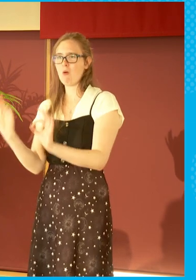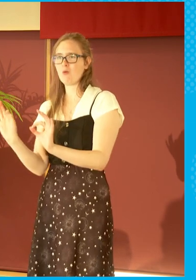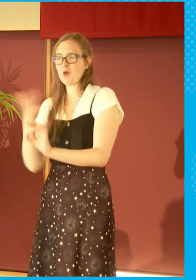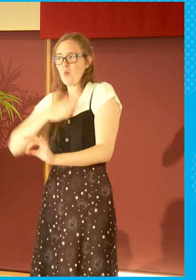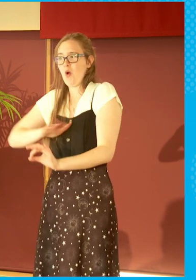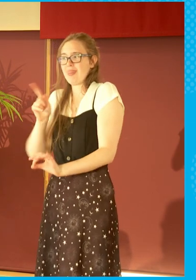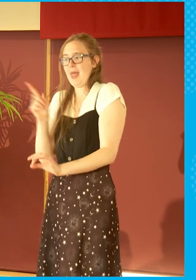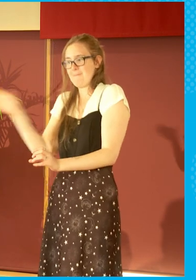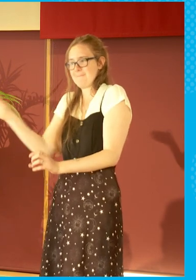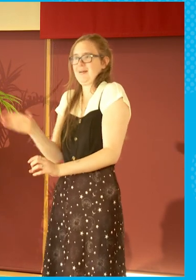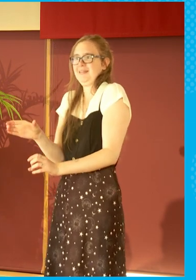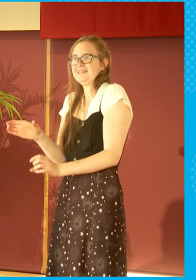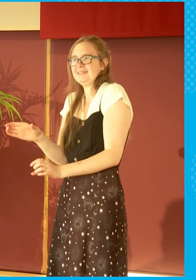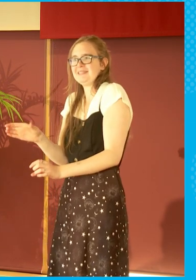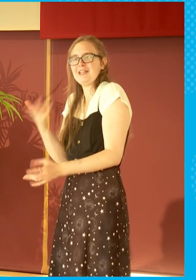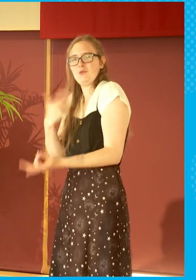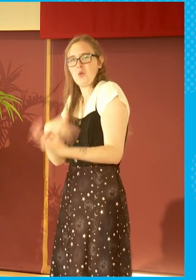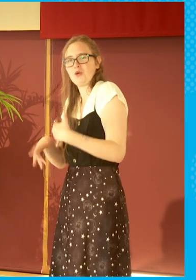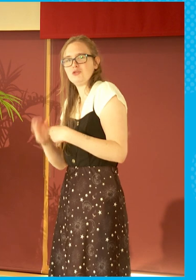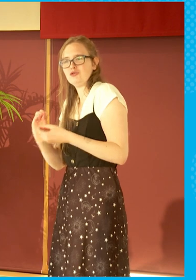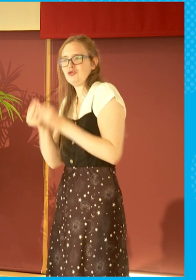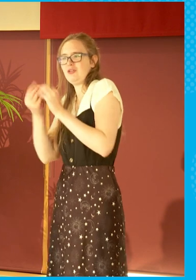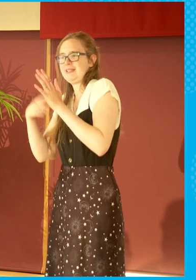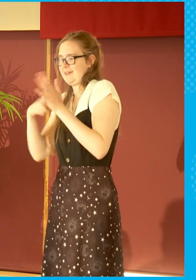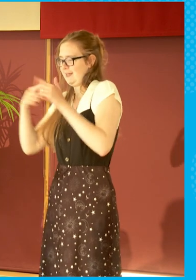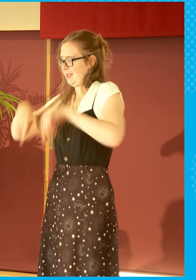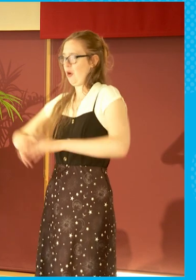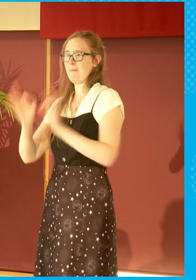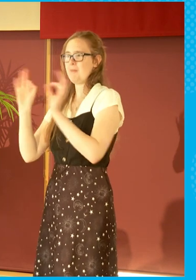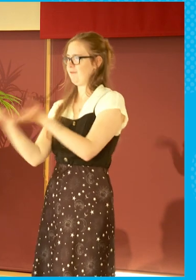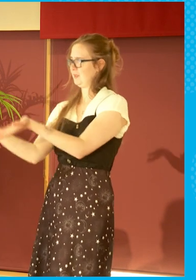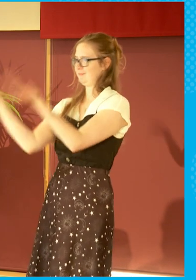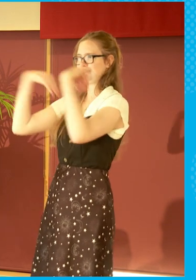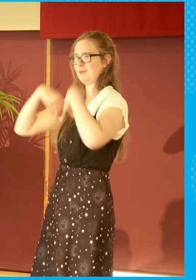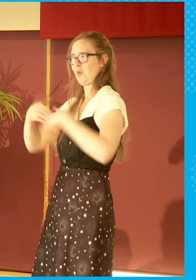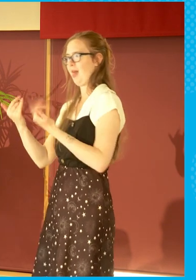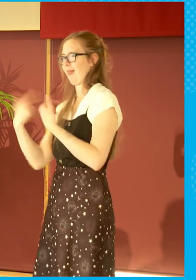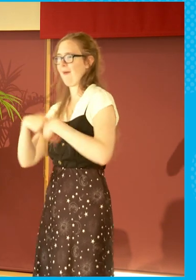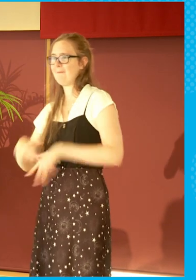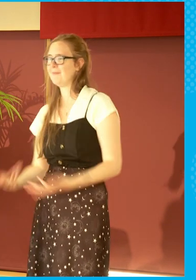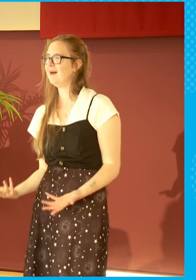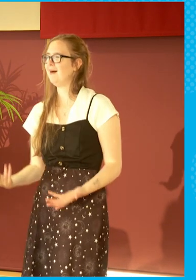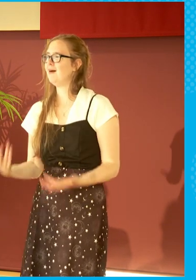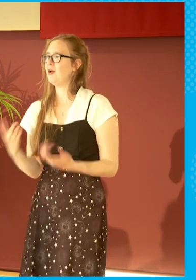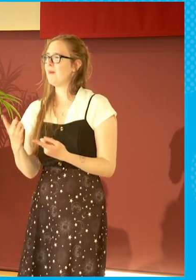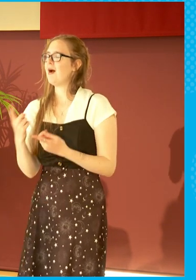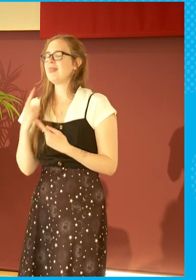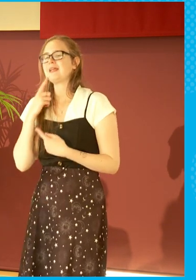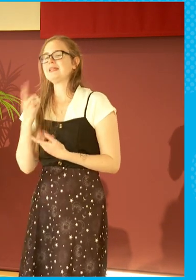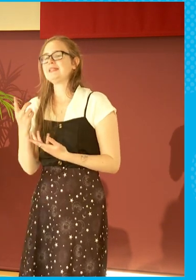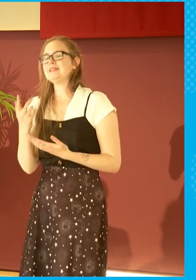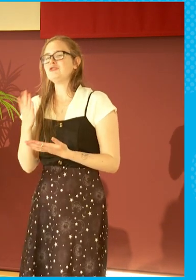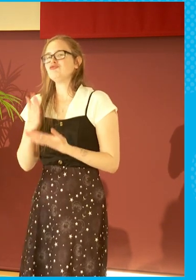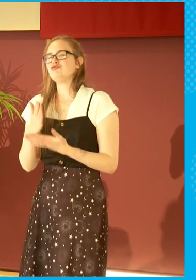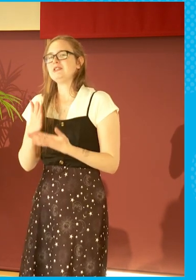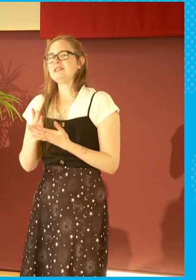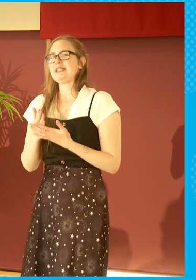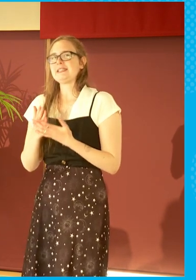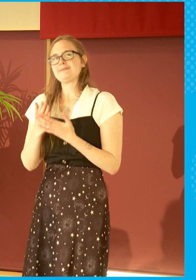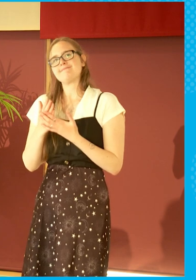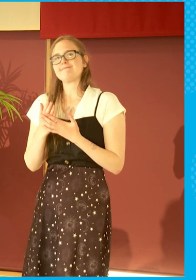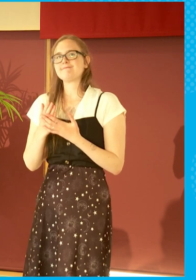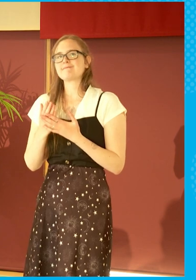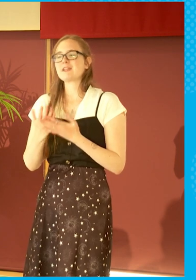want them here? If people are wanting to come and make television here, yeah, bring them in. I'm all for that. I think there's been a real sort of ballooning, though, in